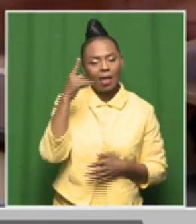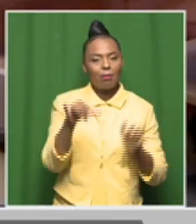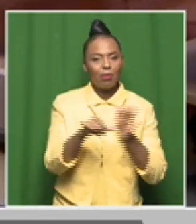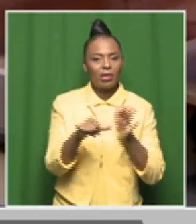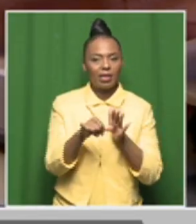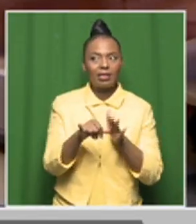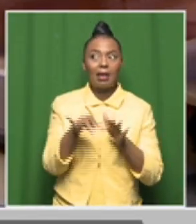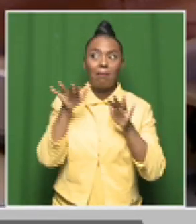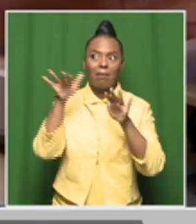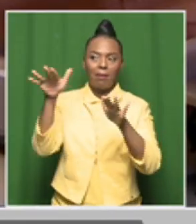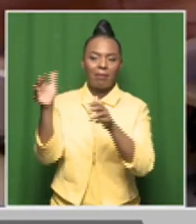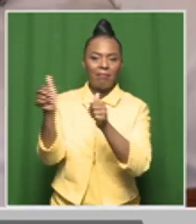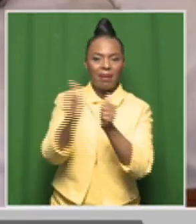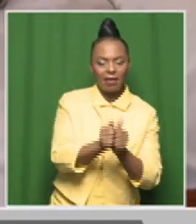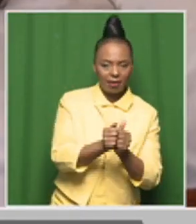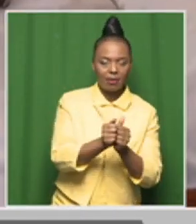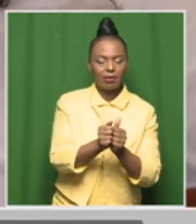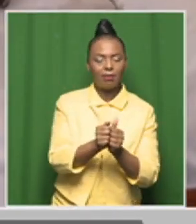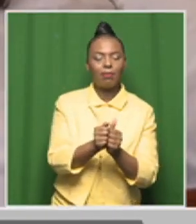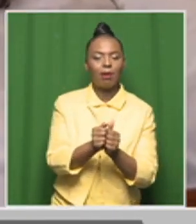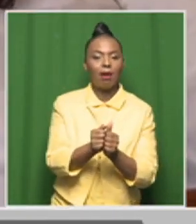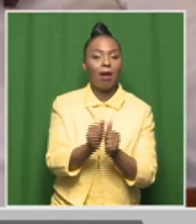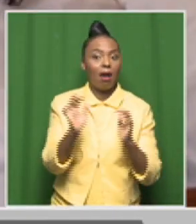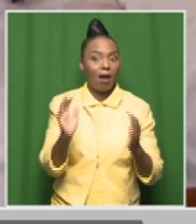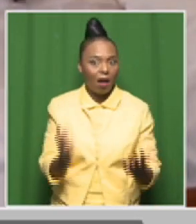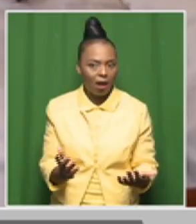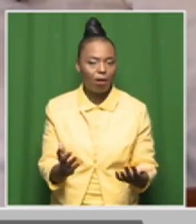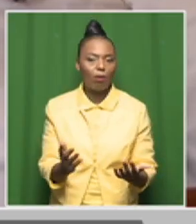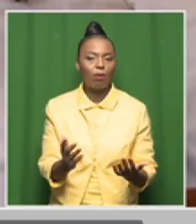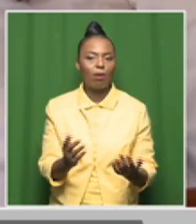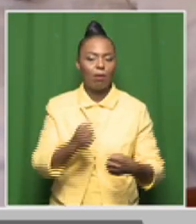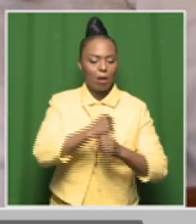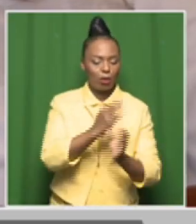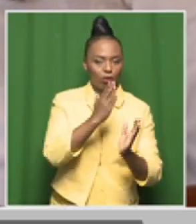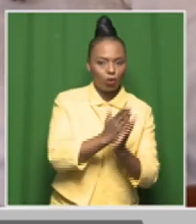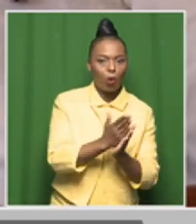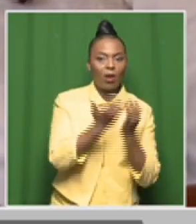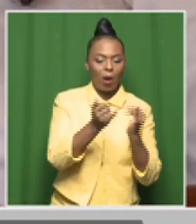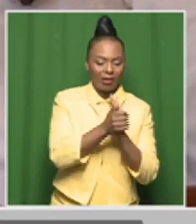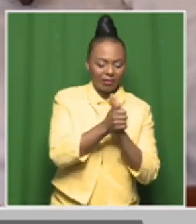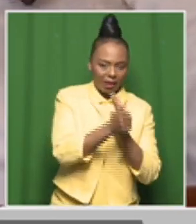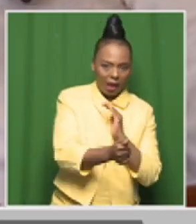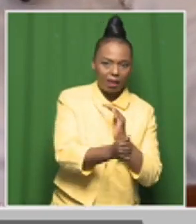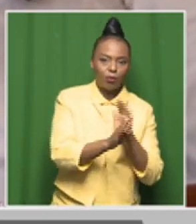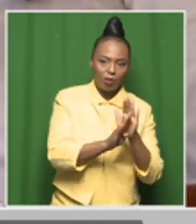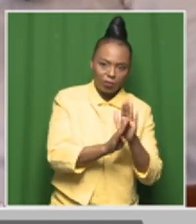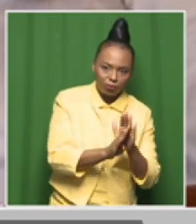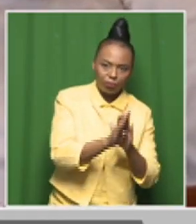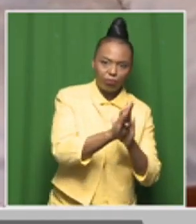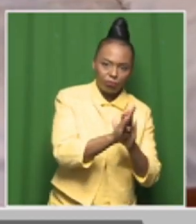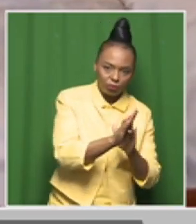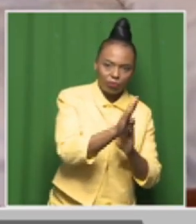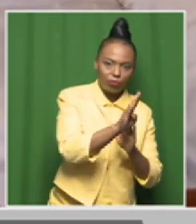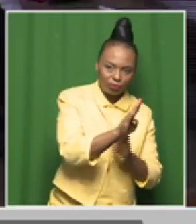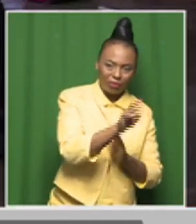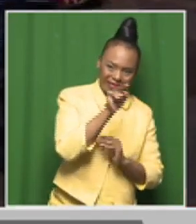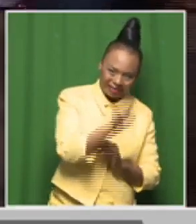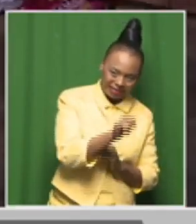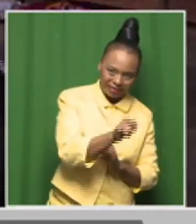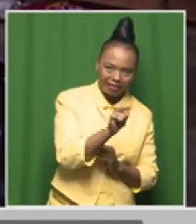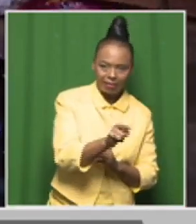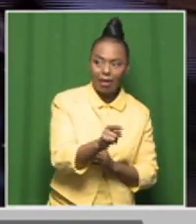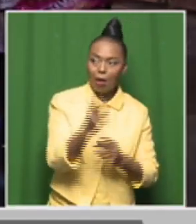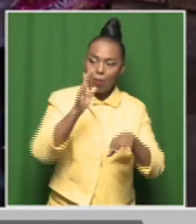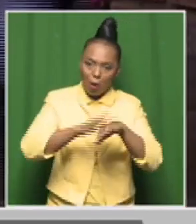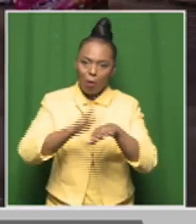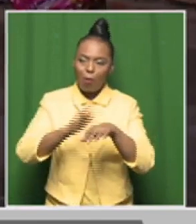partnership is the ability to build scale. And I think that currently,